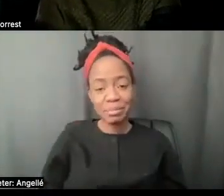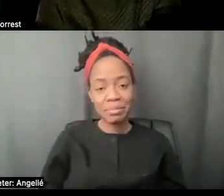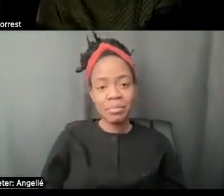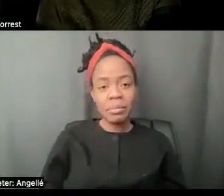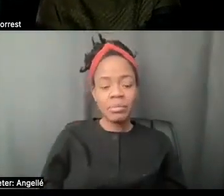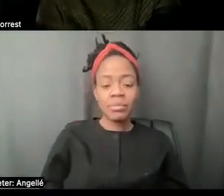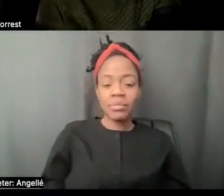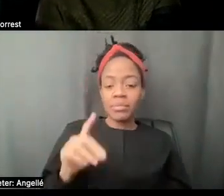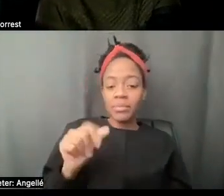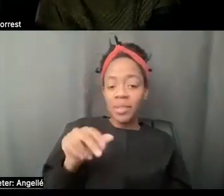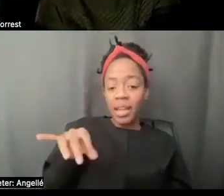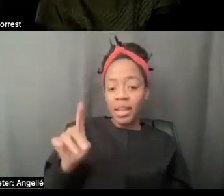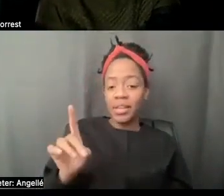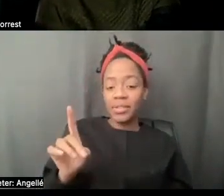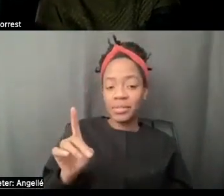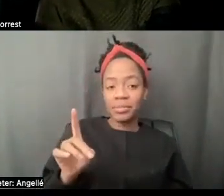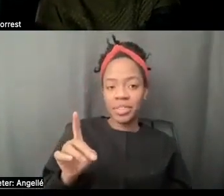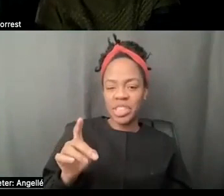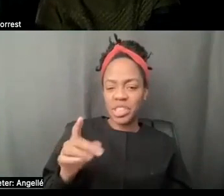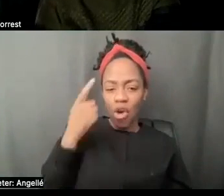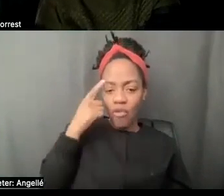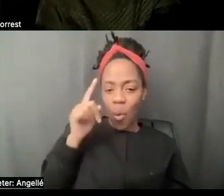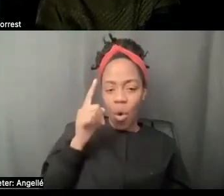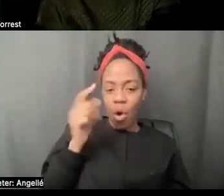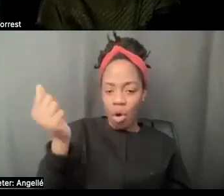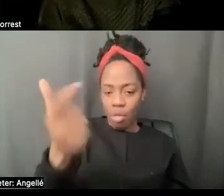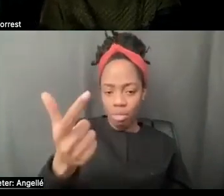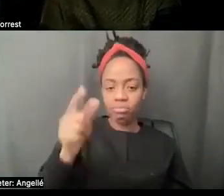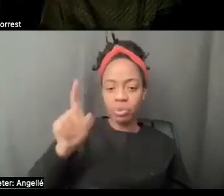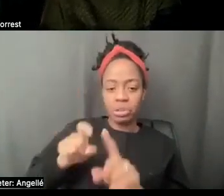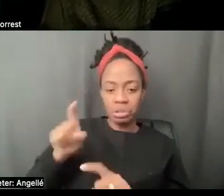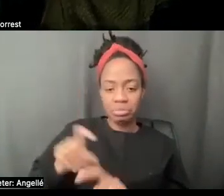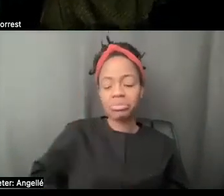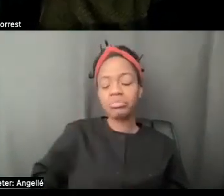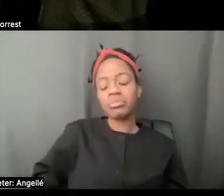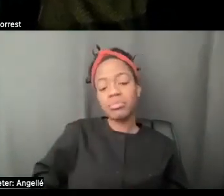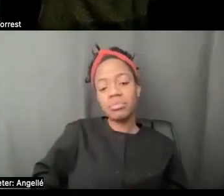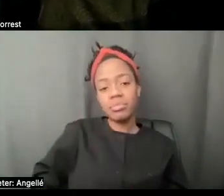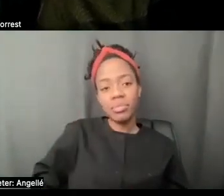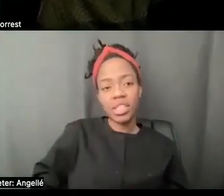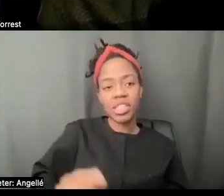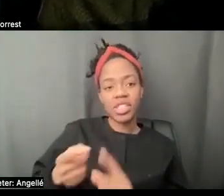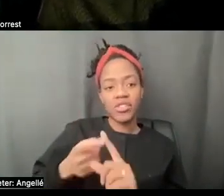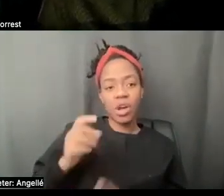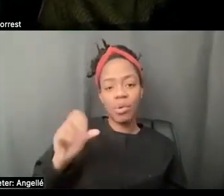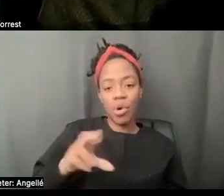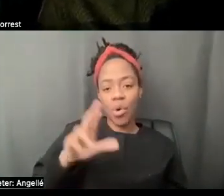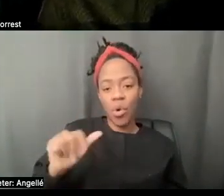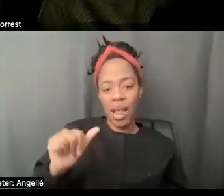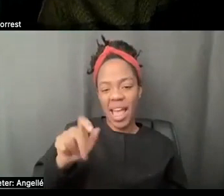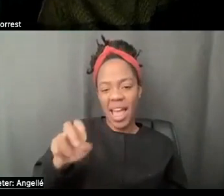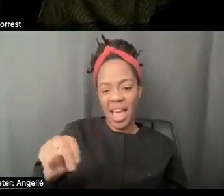wanted to ask, then this question is for everyone. And I usually ask this, this comes from Corey Allen, who I used to study with.